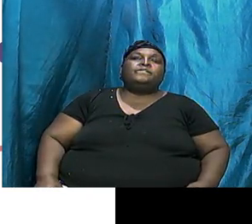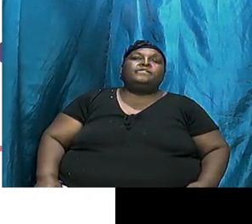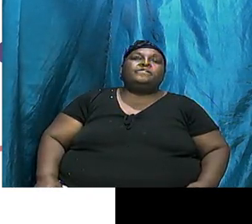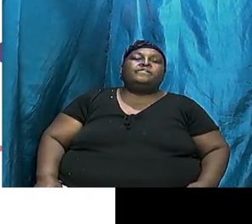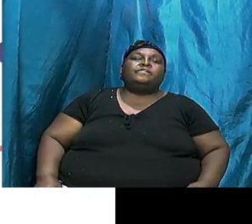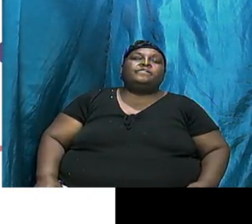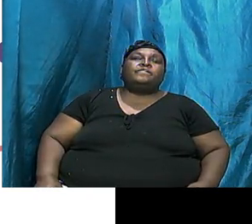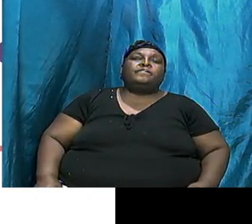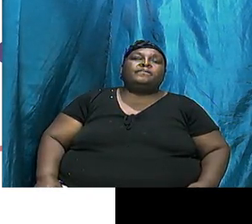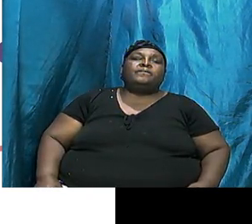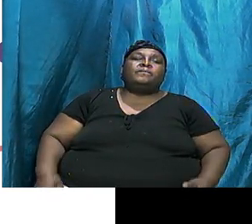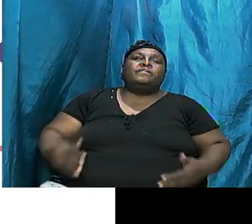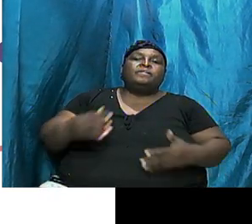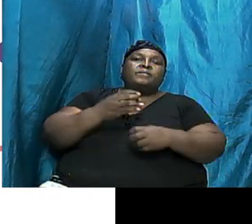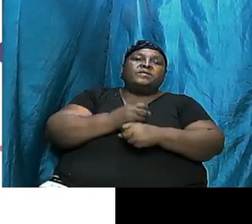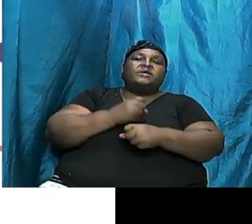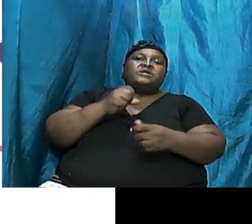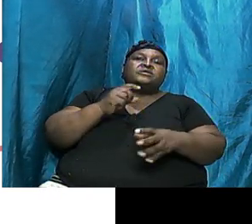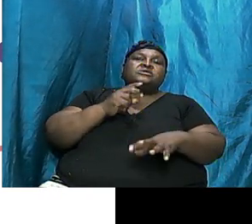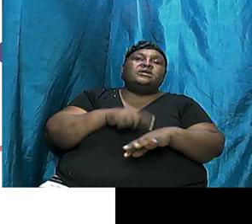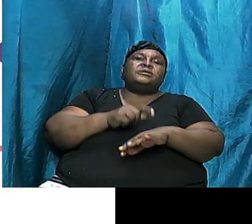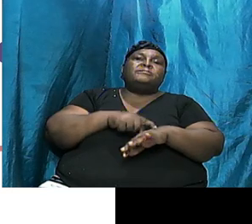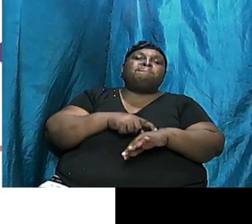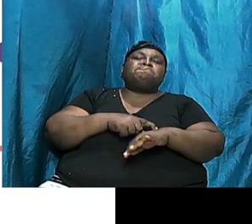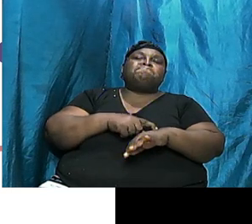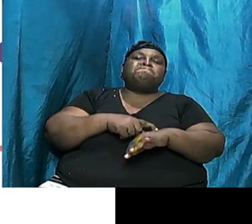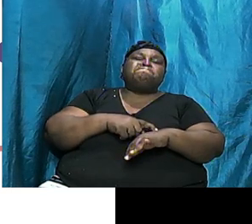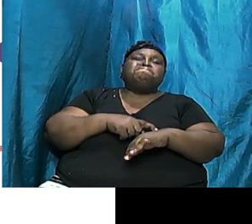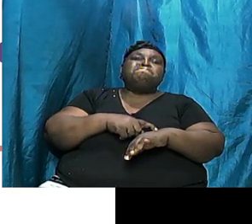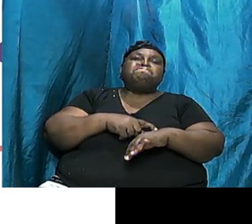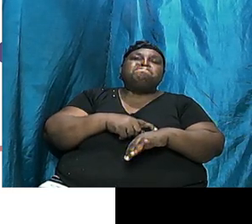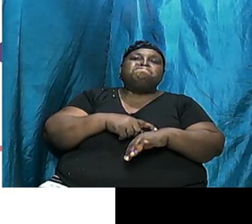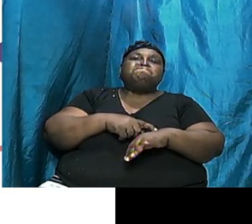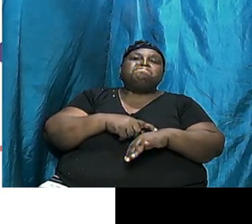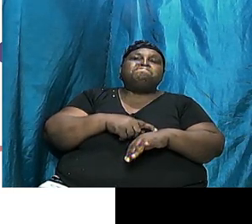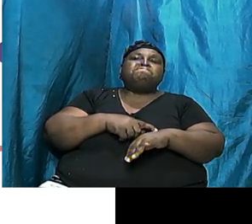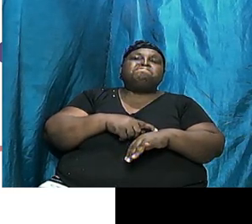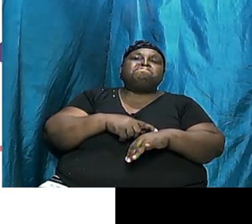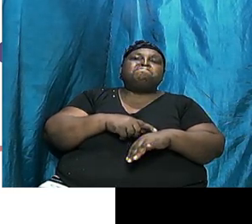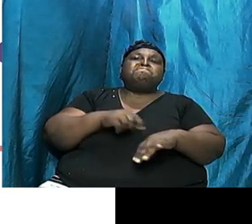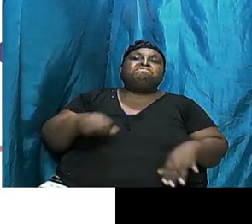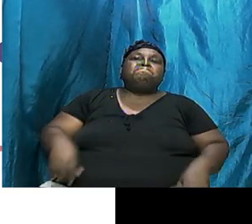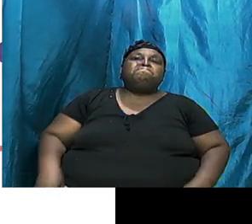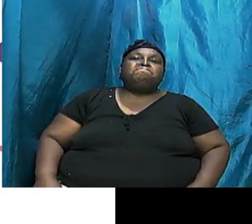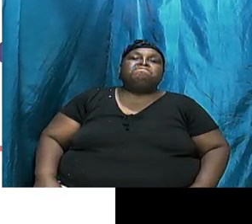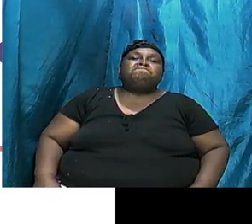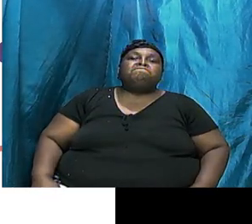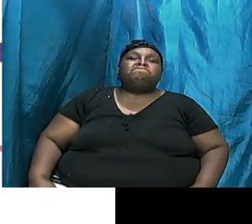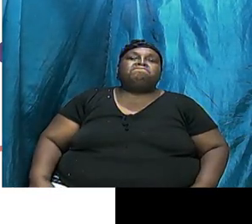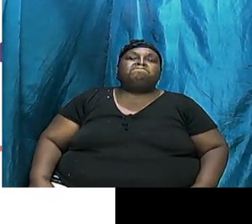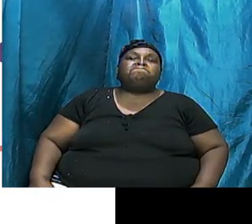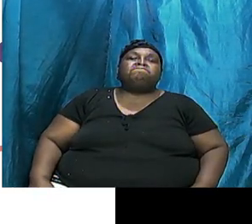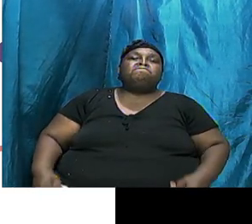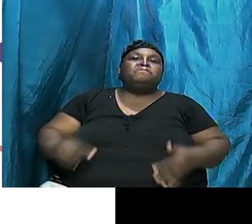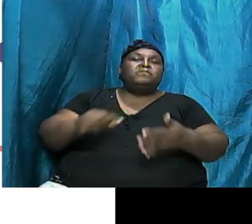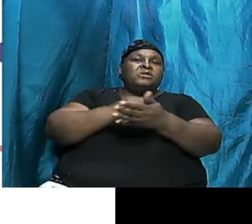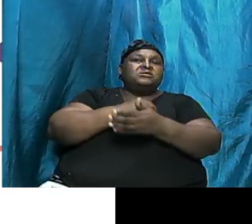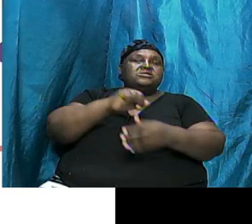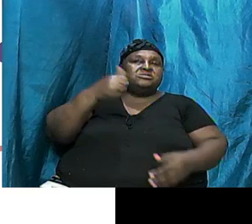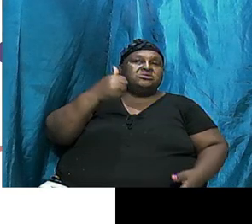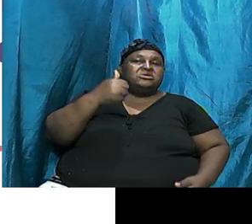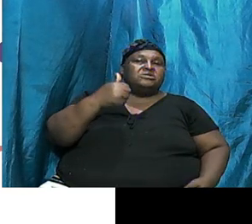To Take Our Time And Move To The Next Genesis Chapter 10